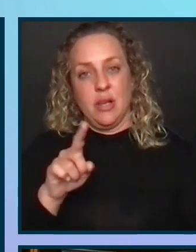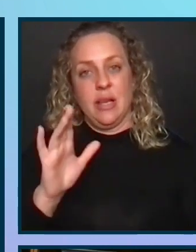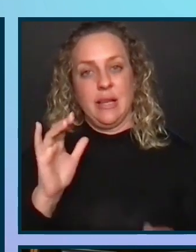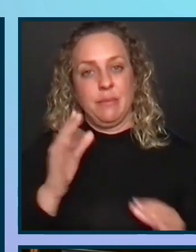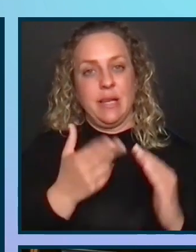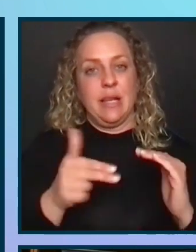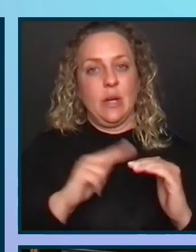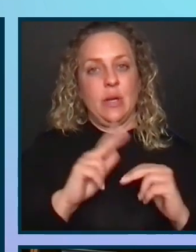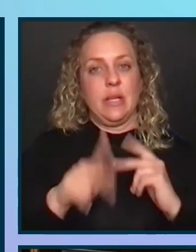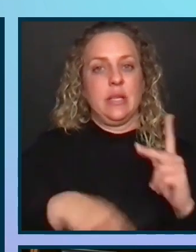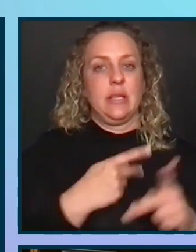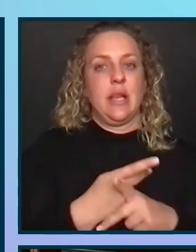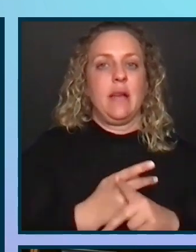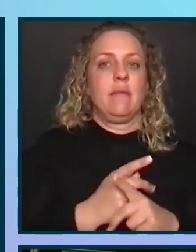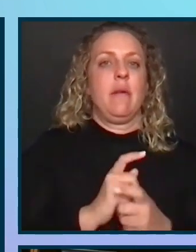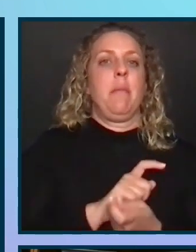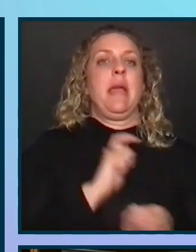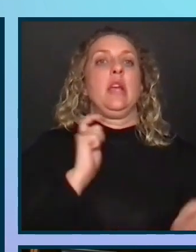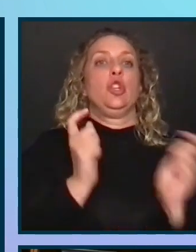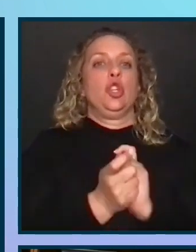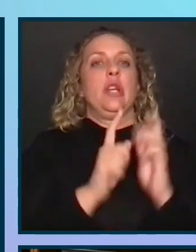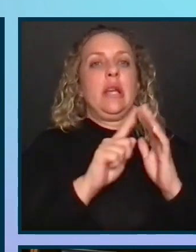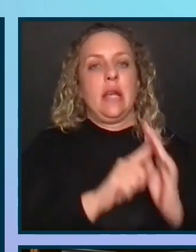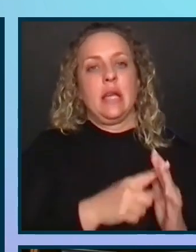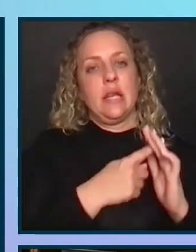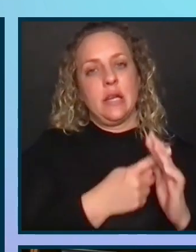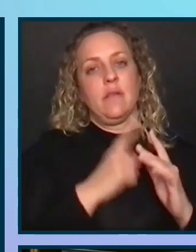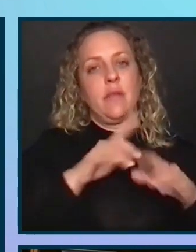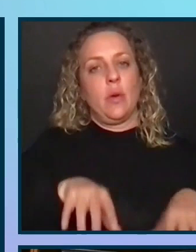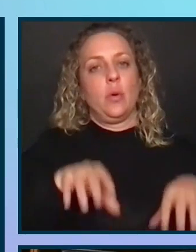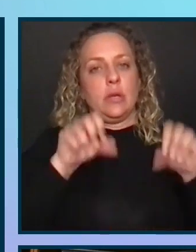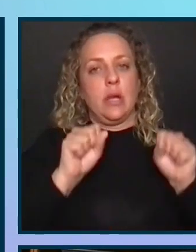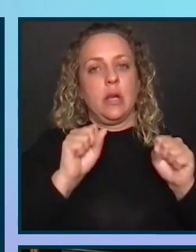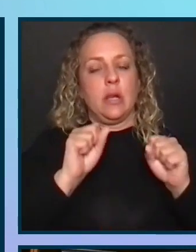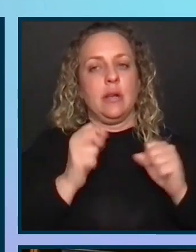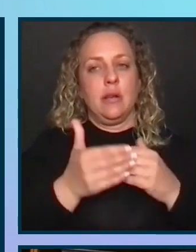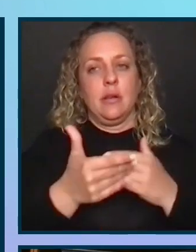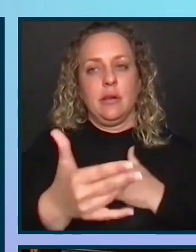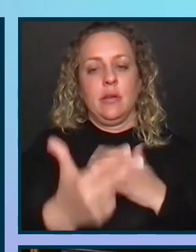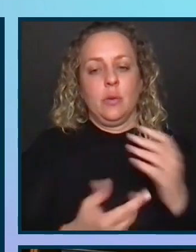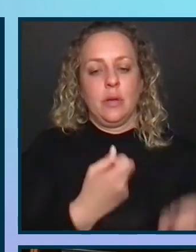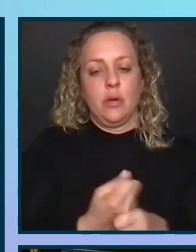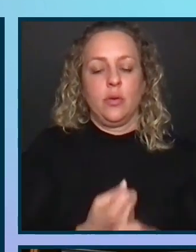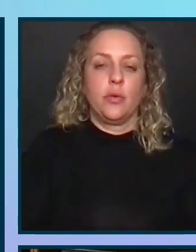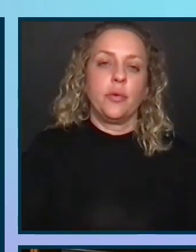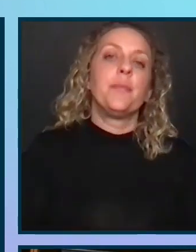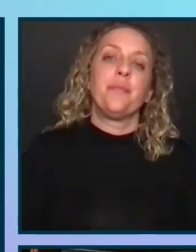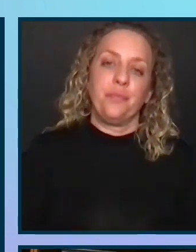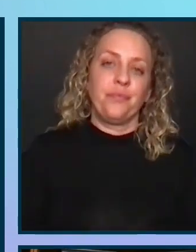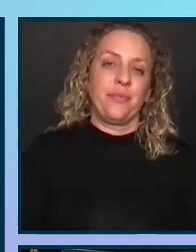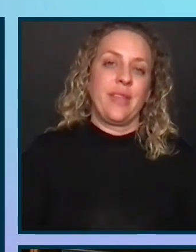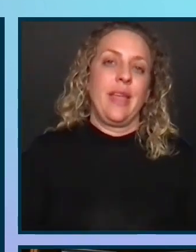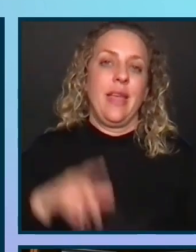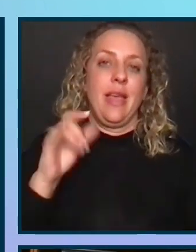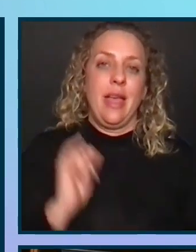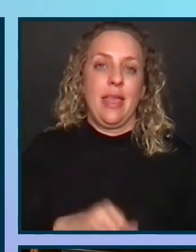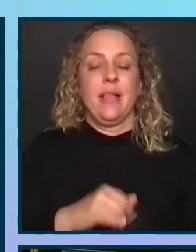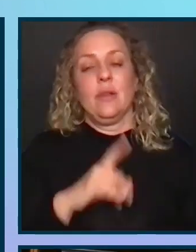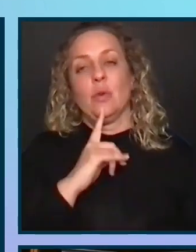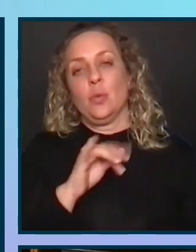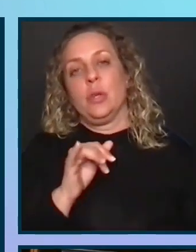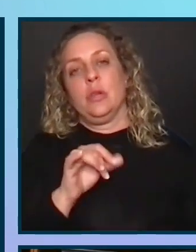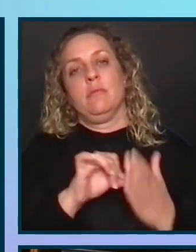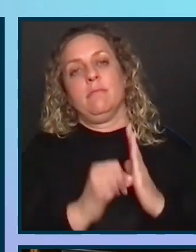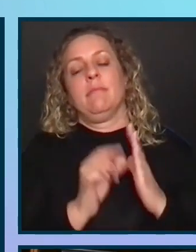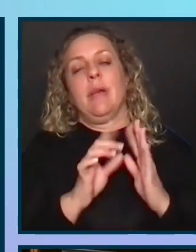the types of major change initiatives they will undertake in the next three years. This underlines how important it will